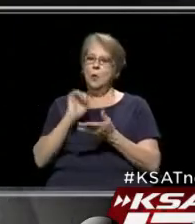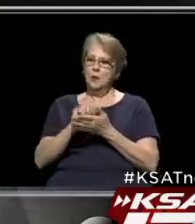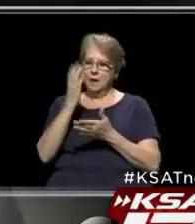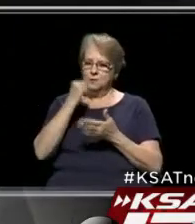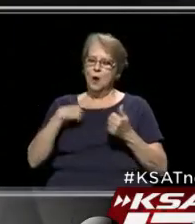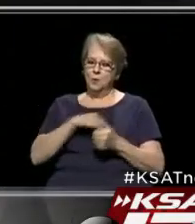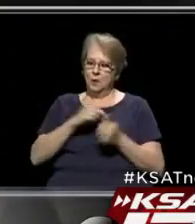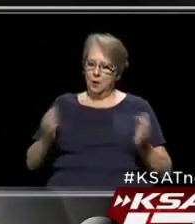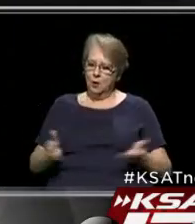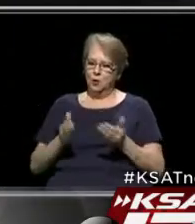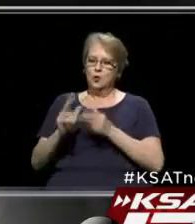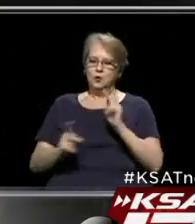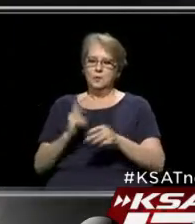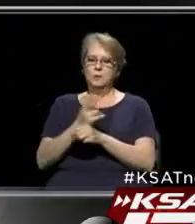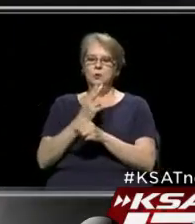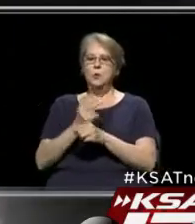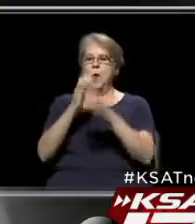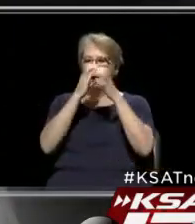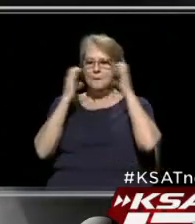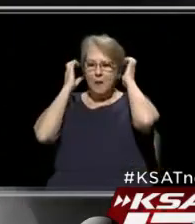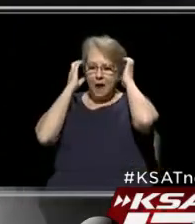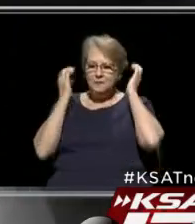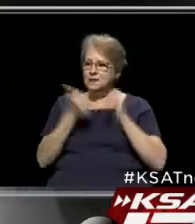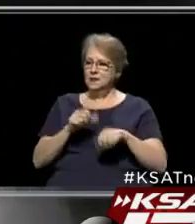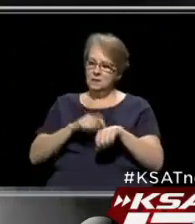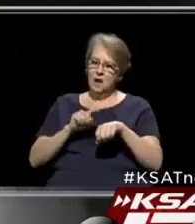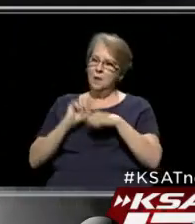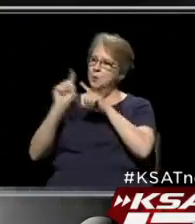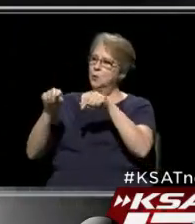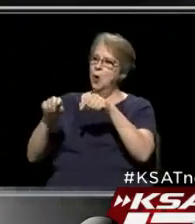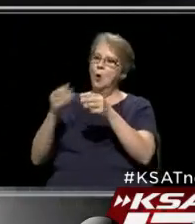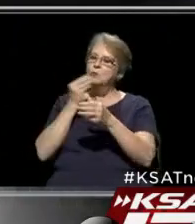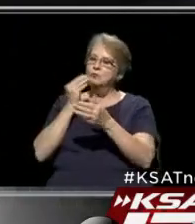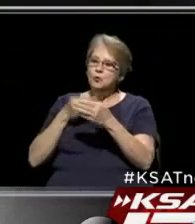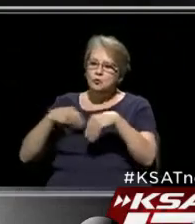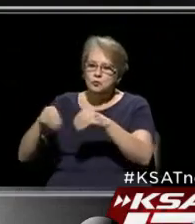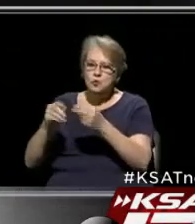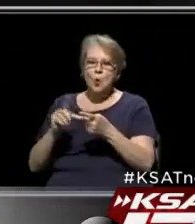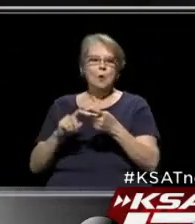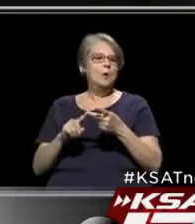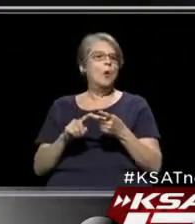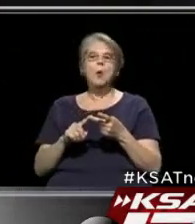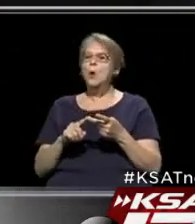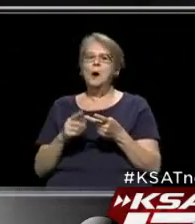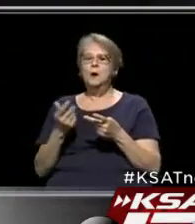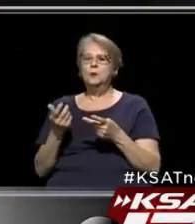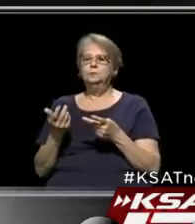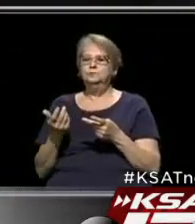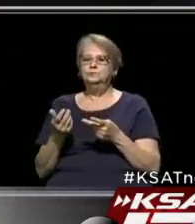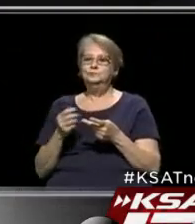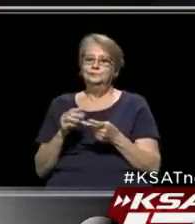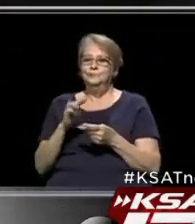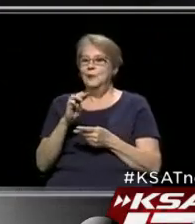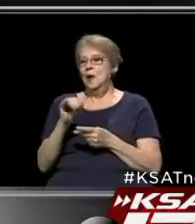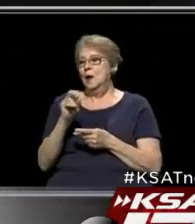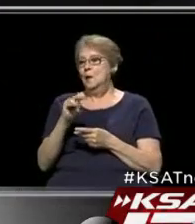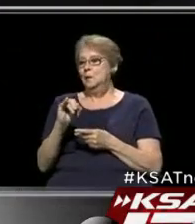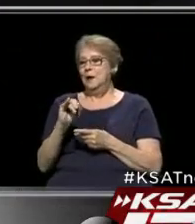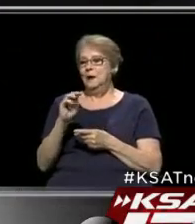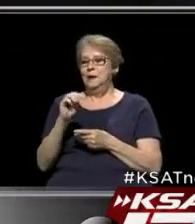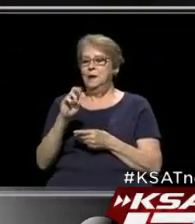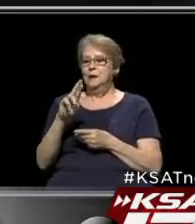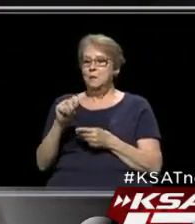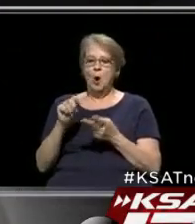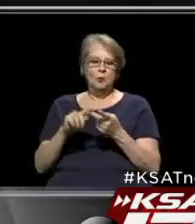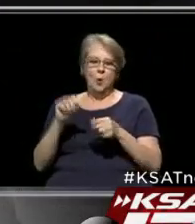encouraging folks to wear masks as well. Whenever you go out into the grocery store or to the mini marts or even the gas